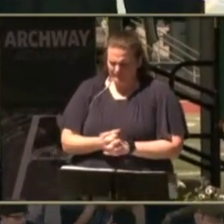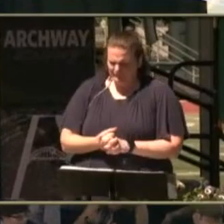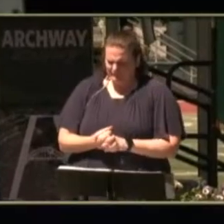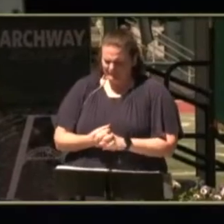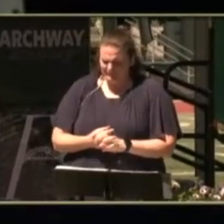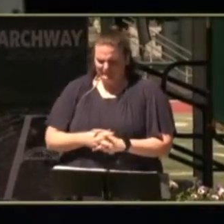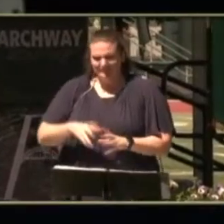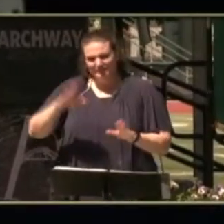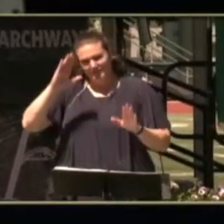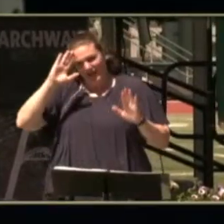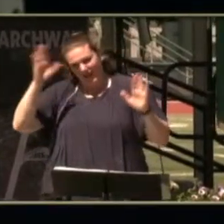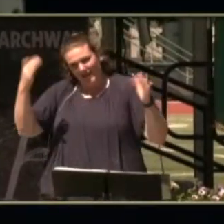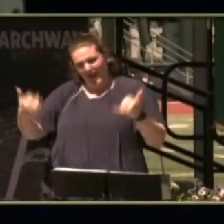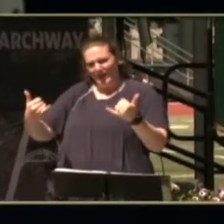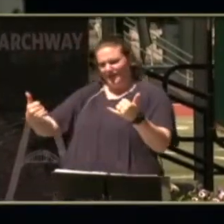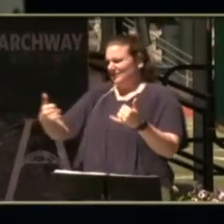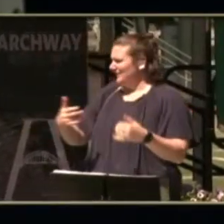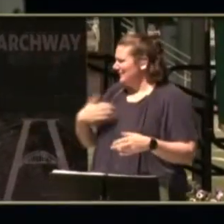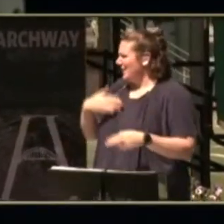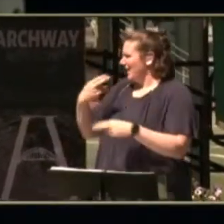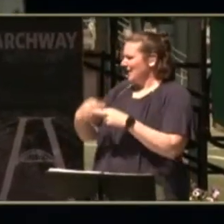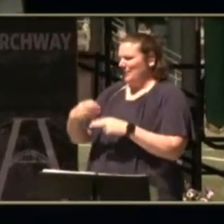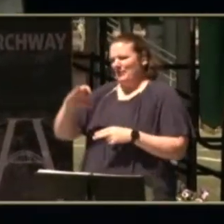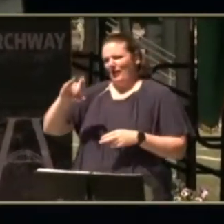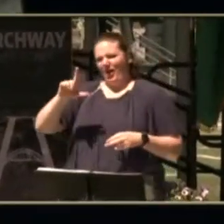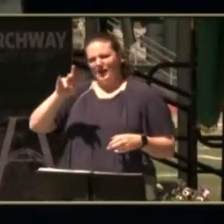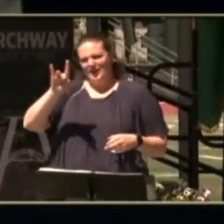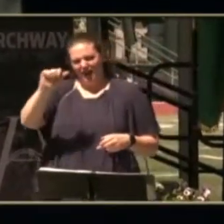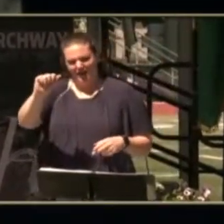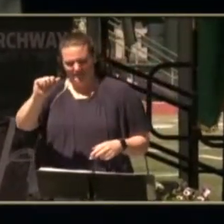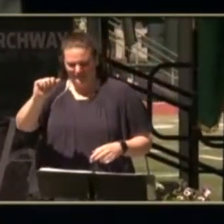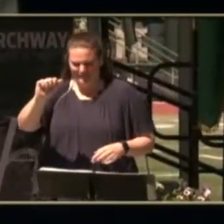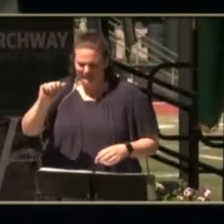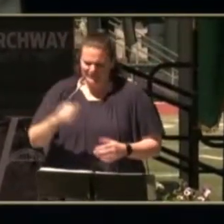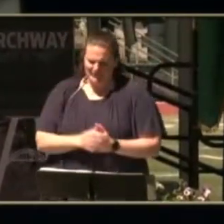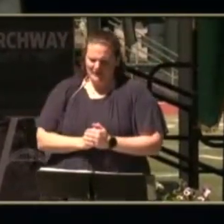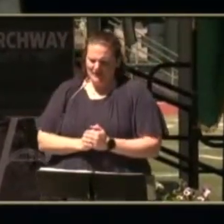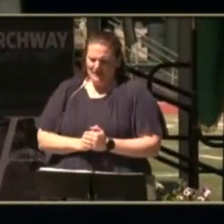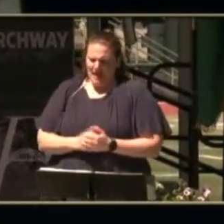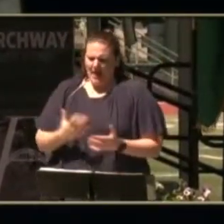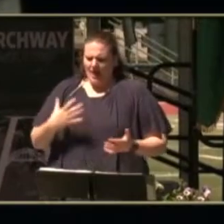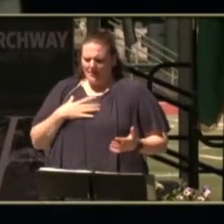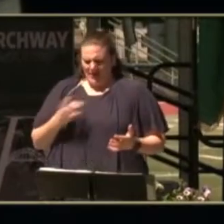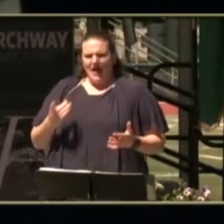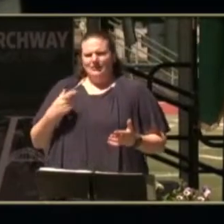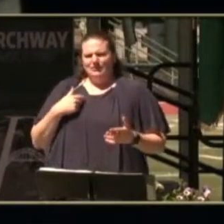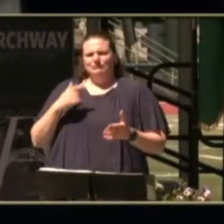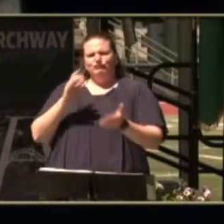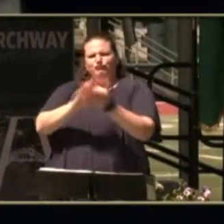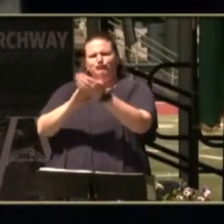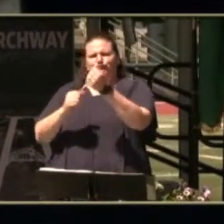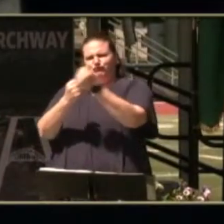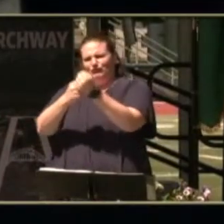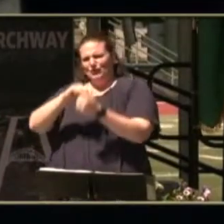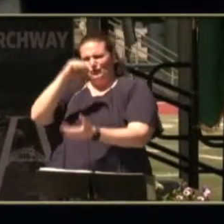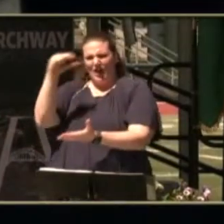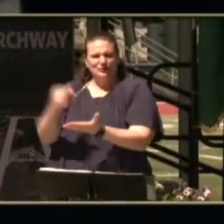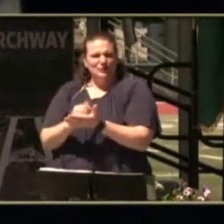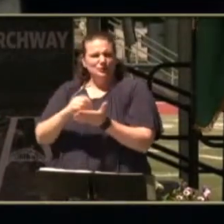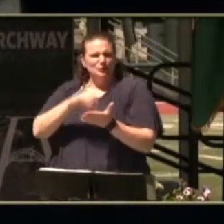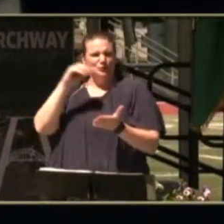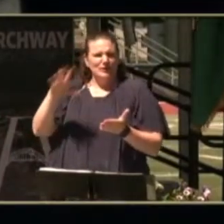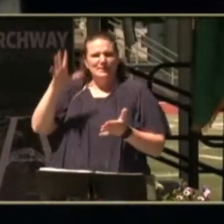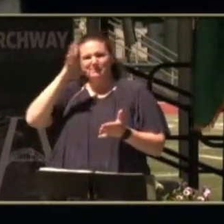hey now my name is claudia and i'd like to give a big shout out to the graduating students